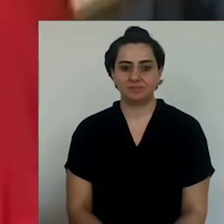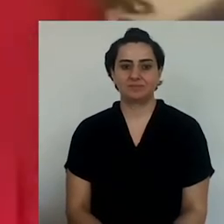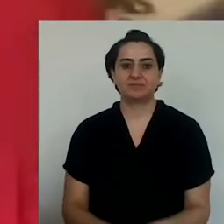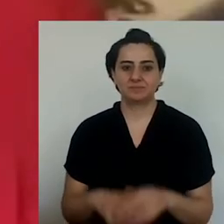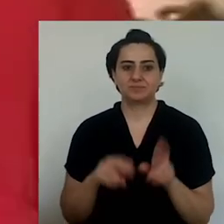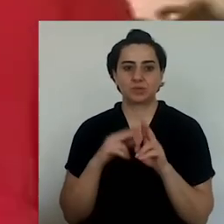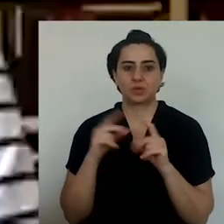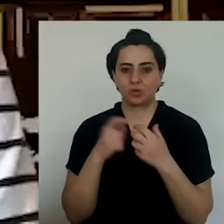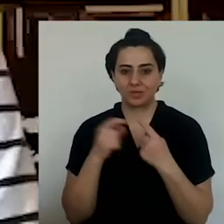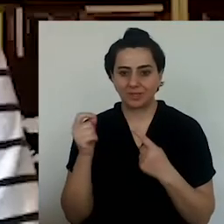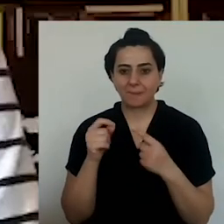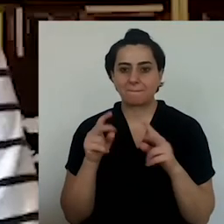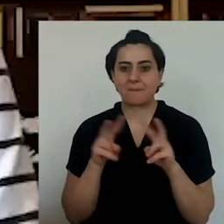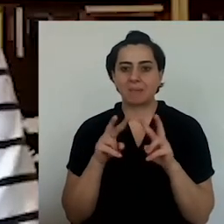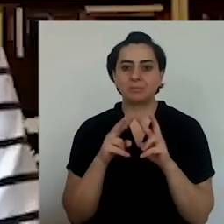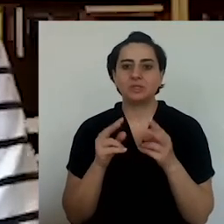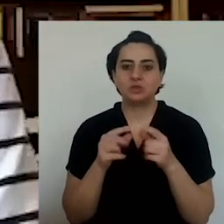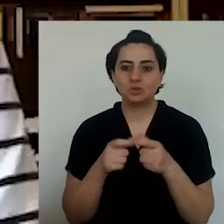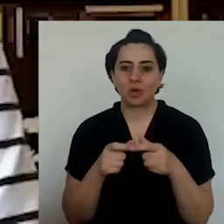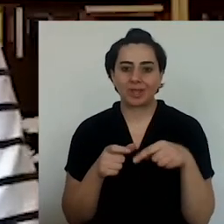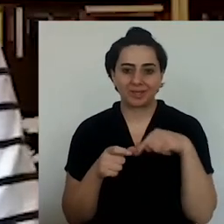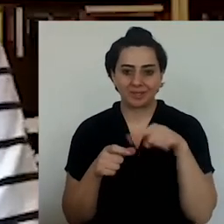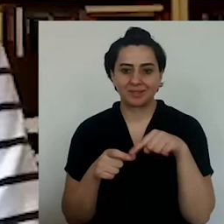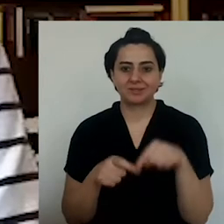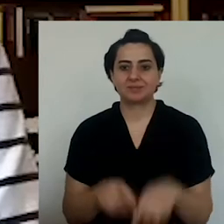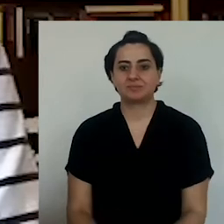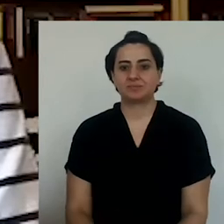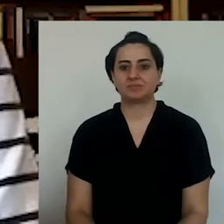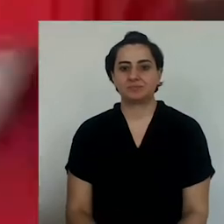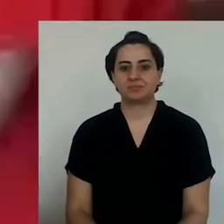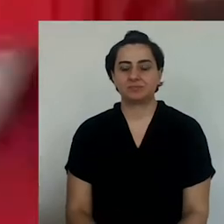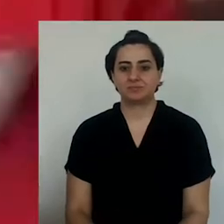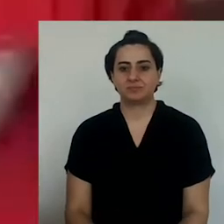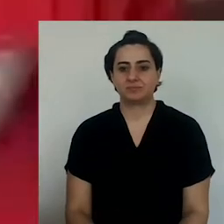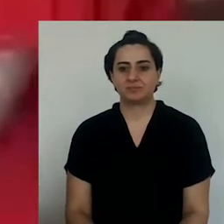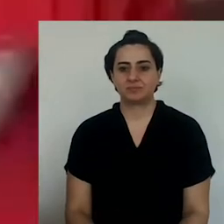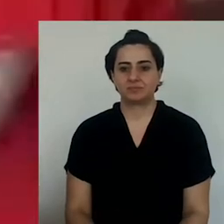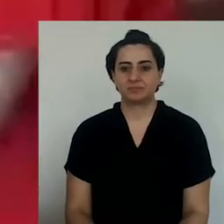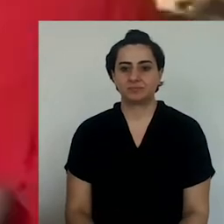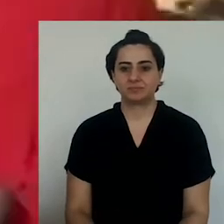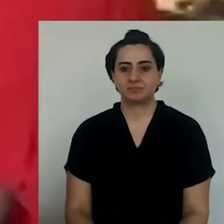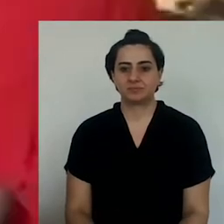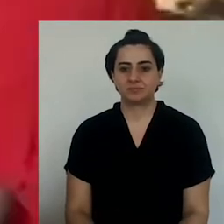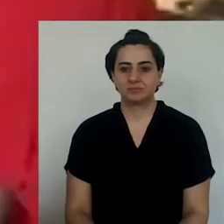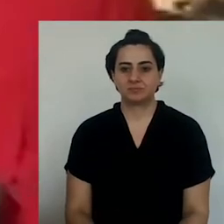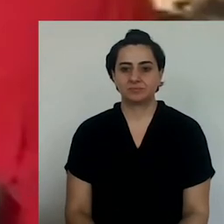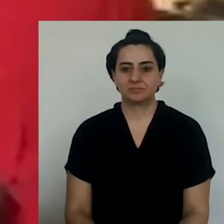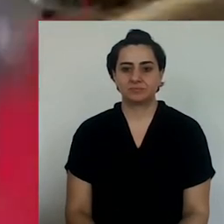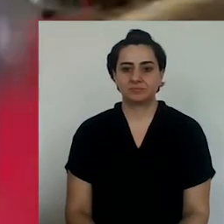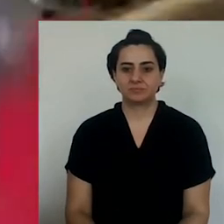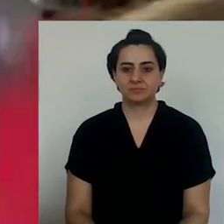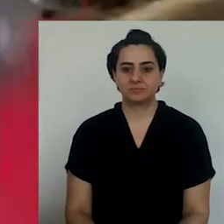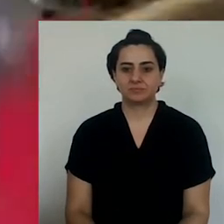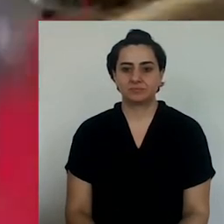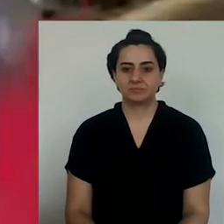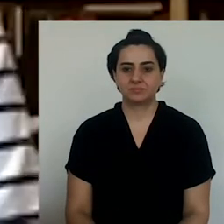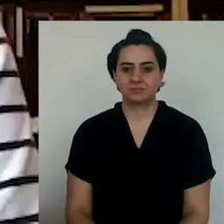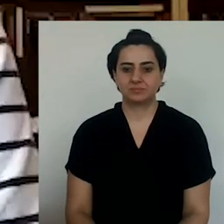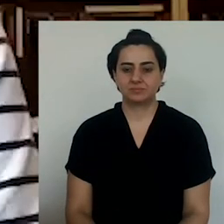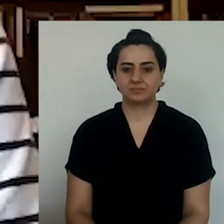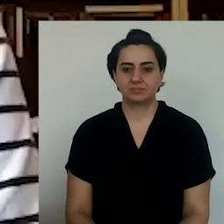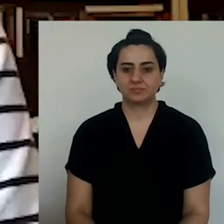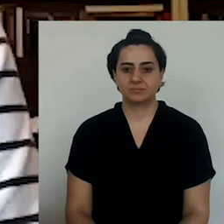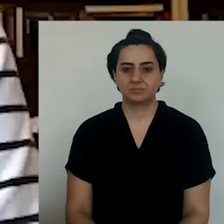anyone who wouldn't, whose appetite wouldn't grow. I see curry, I